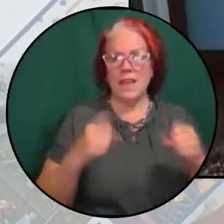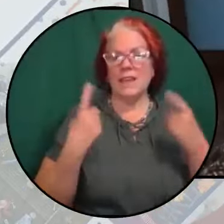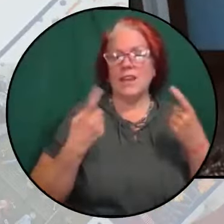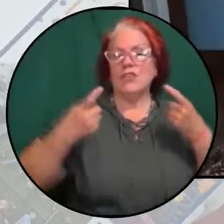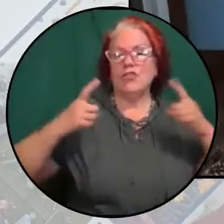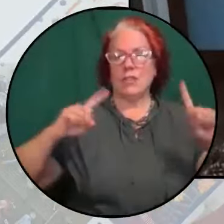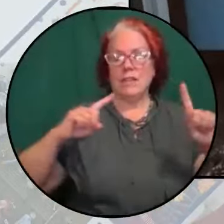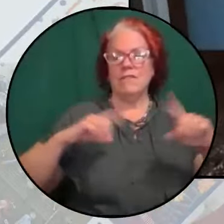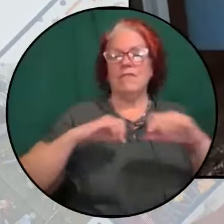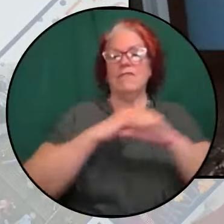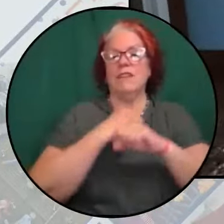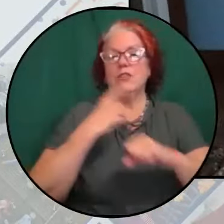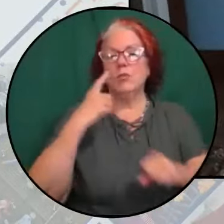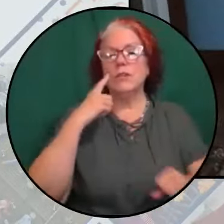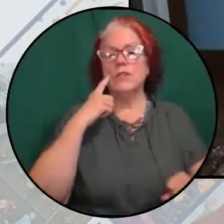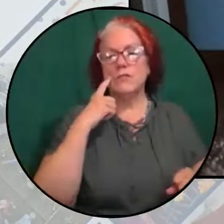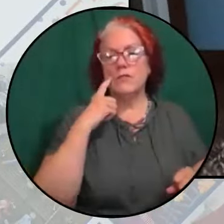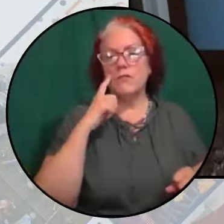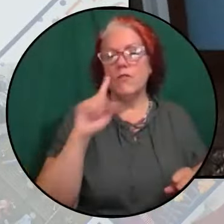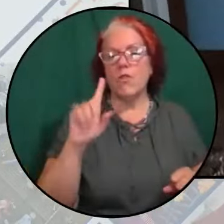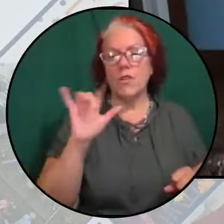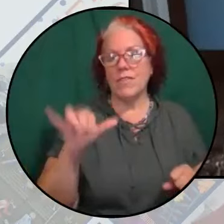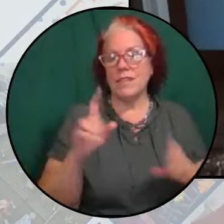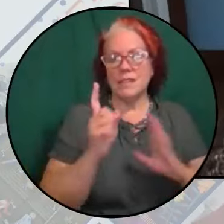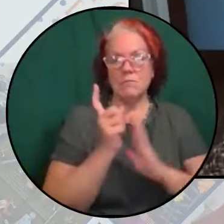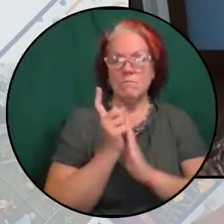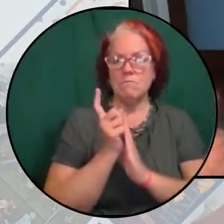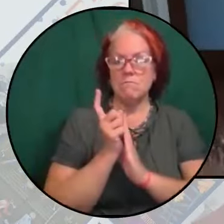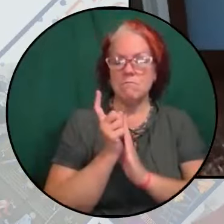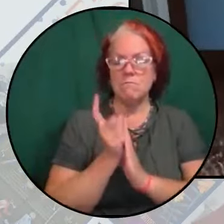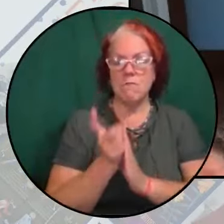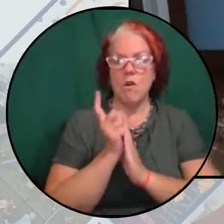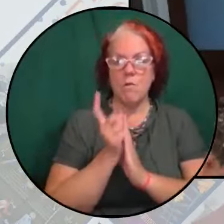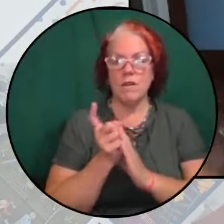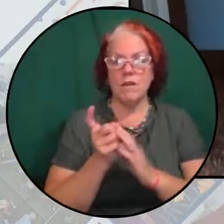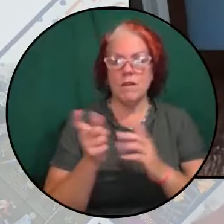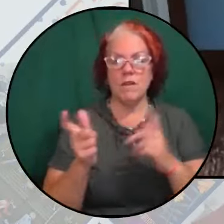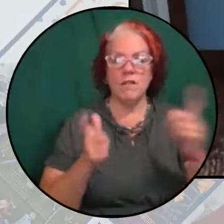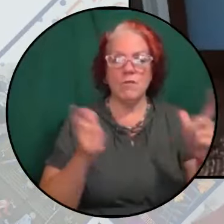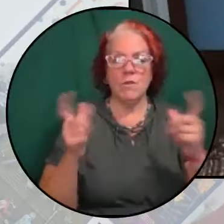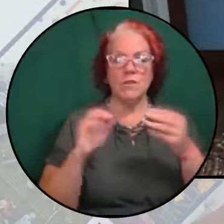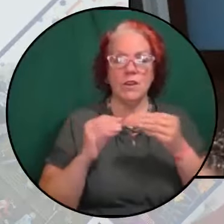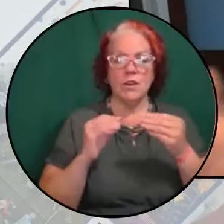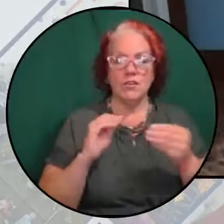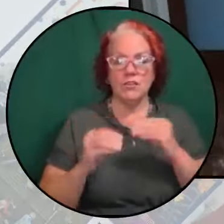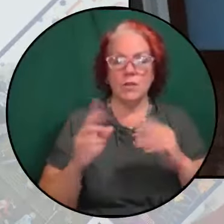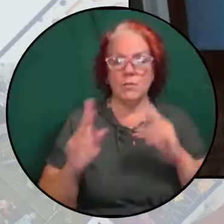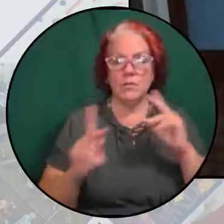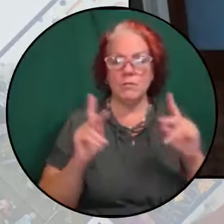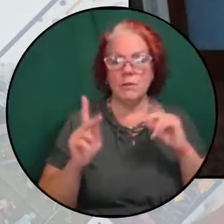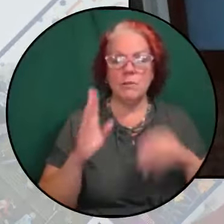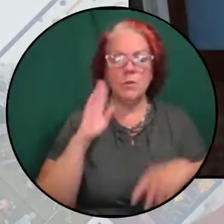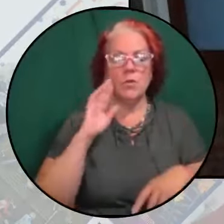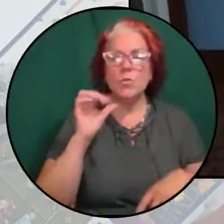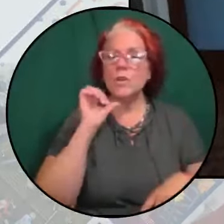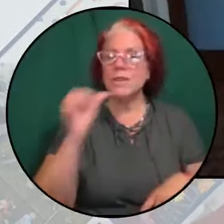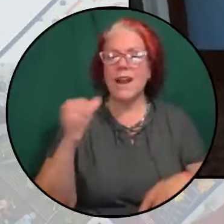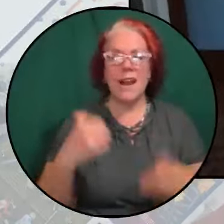You know, for this moment when larger numbers of people who would not have